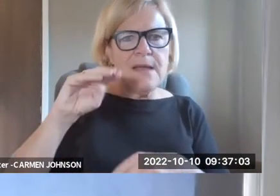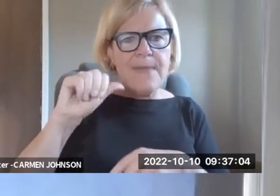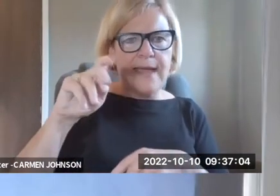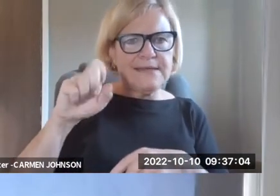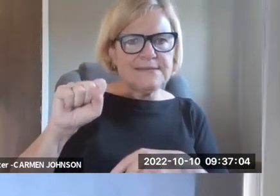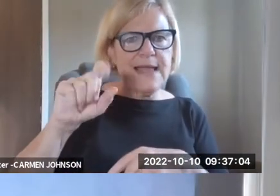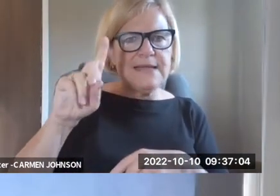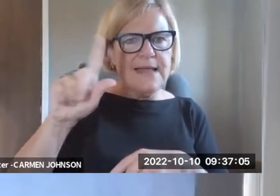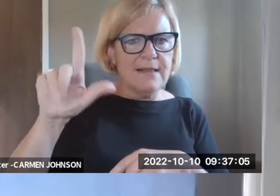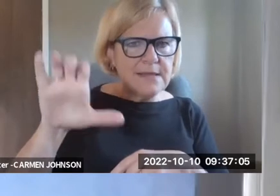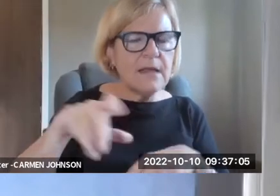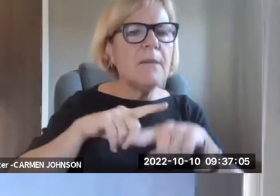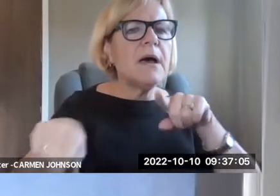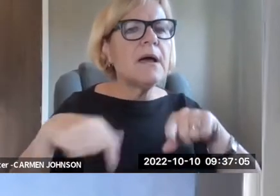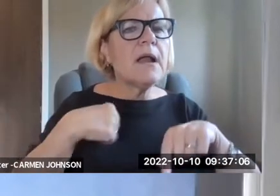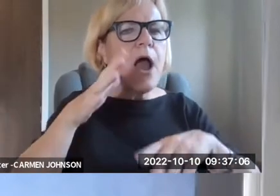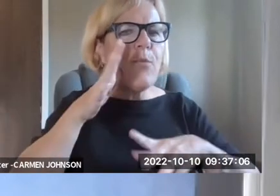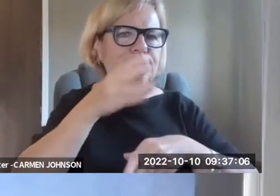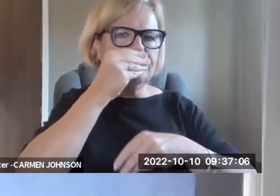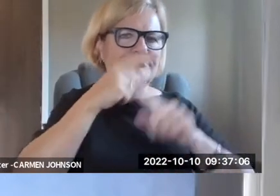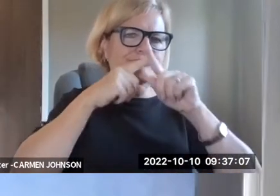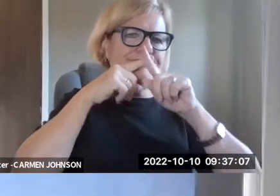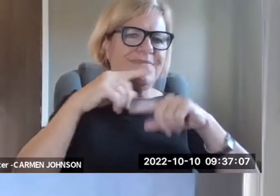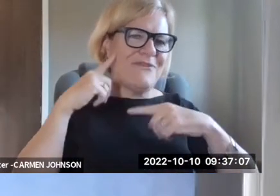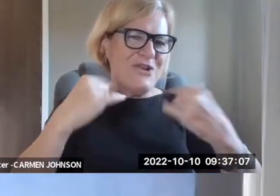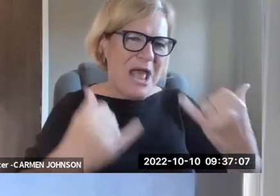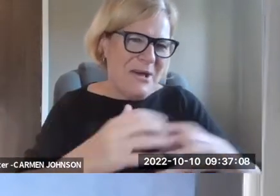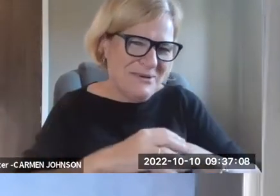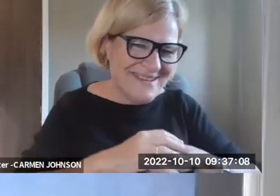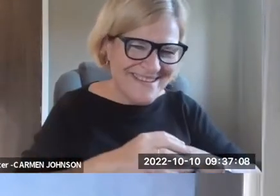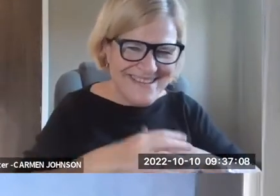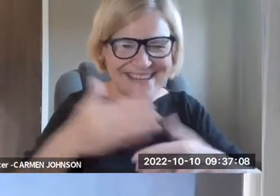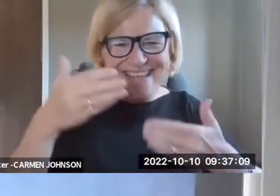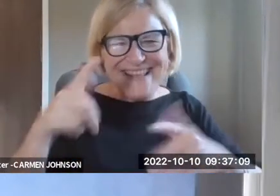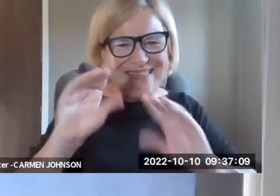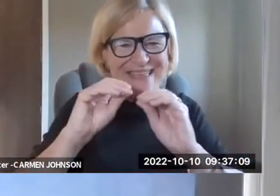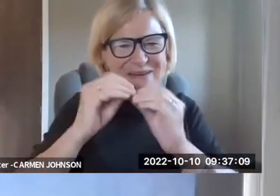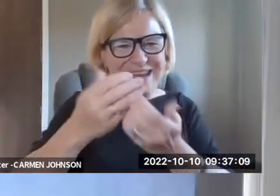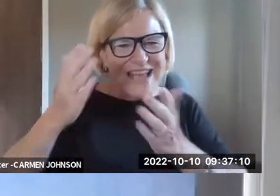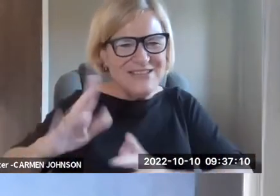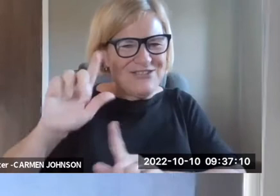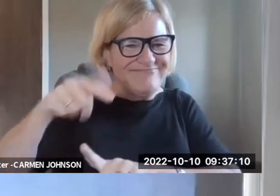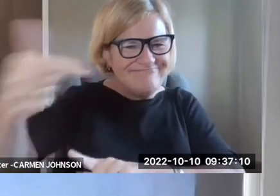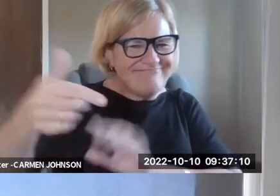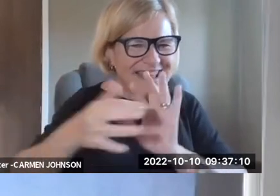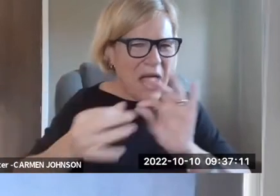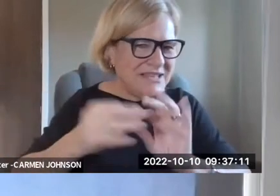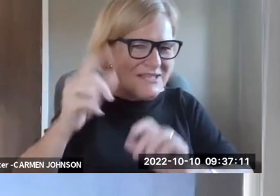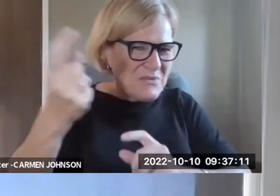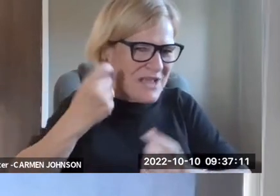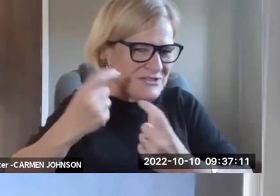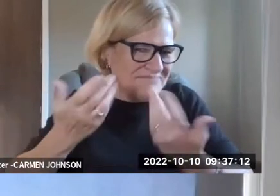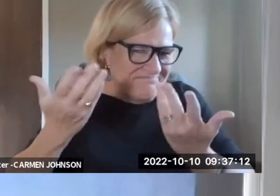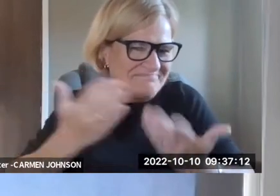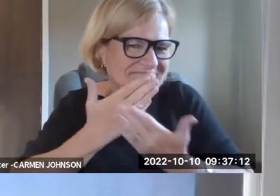specifics of the, of the settlements that we just entered into, MACUS and DLC, um, but I'll, I'll shut up for